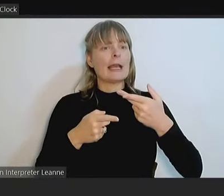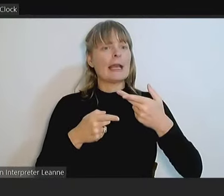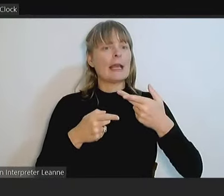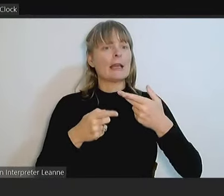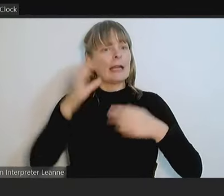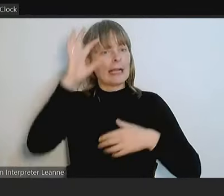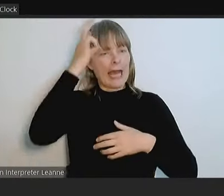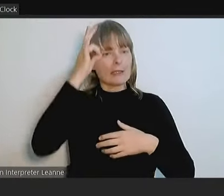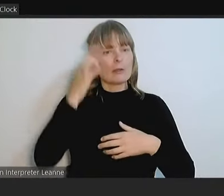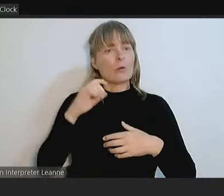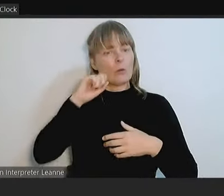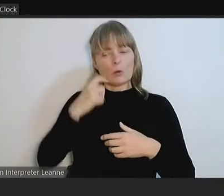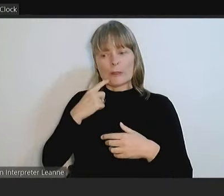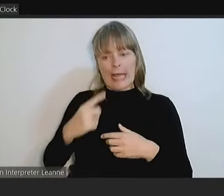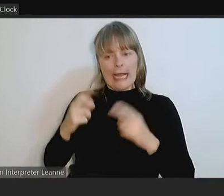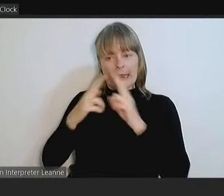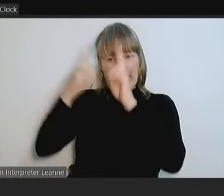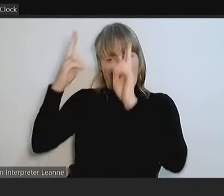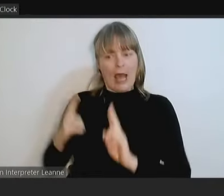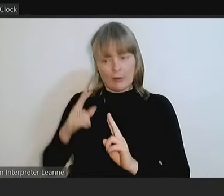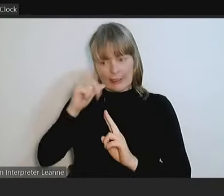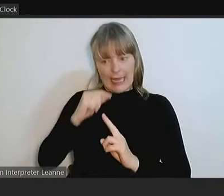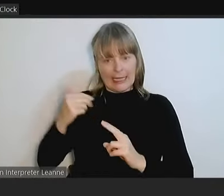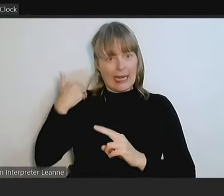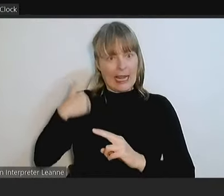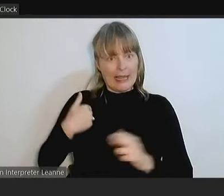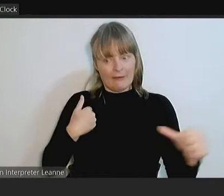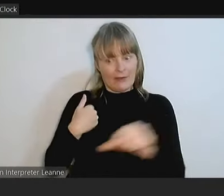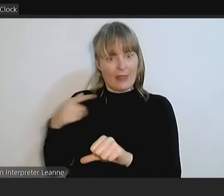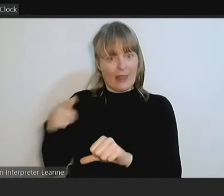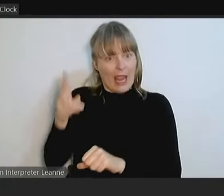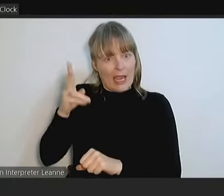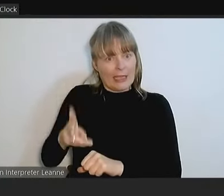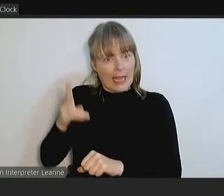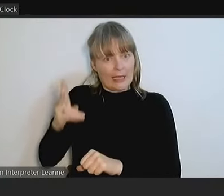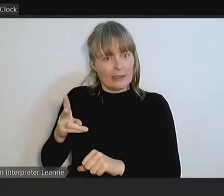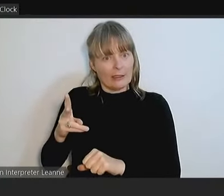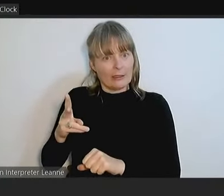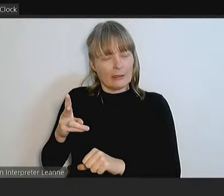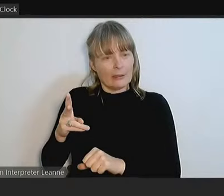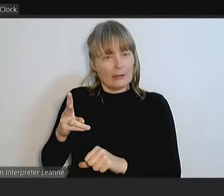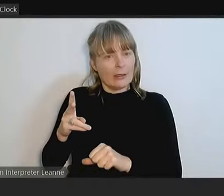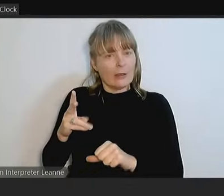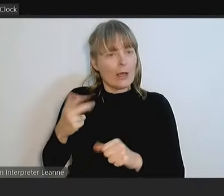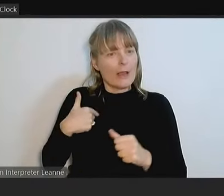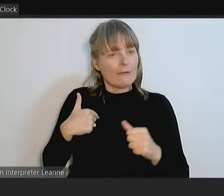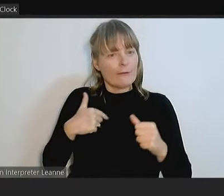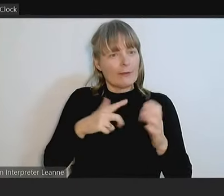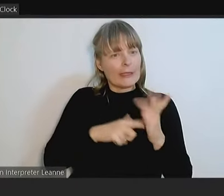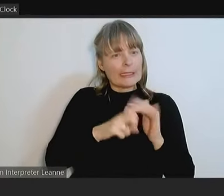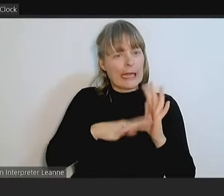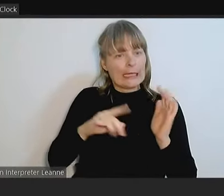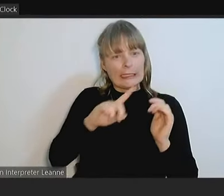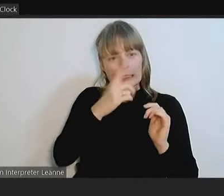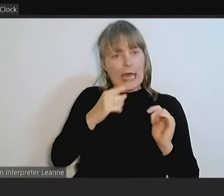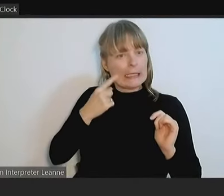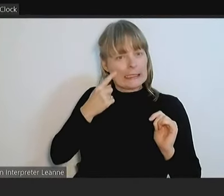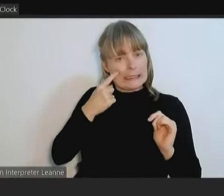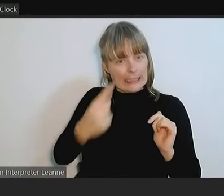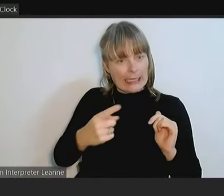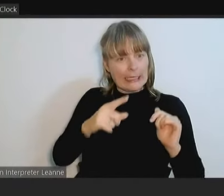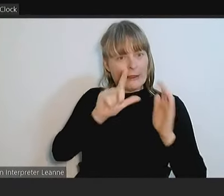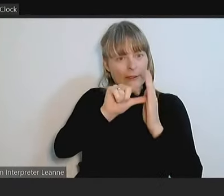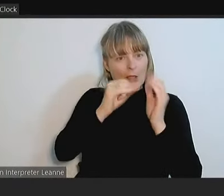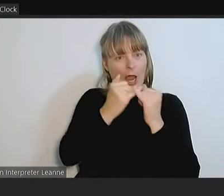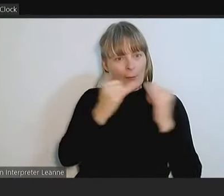while a tenant is not visible to timelines on the apartment complex being deemed liveable or not liveable?